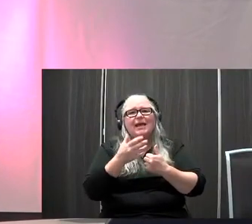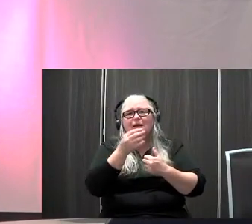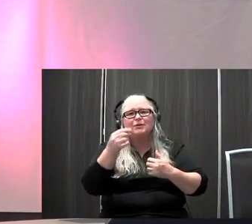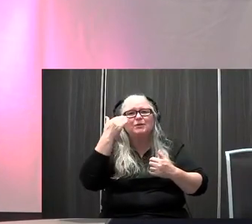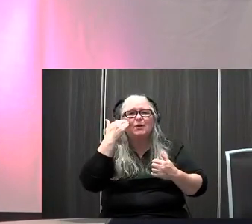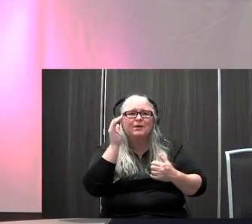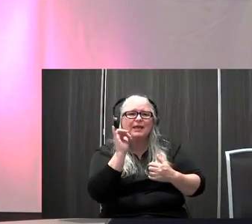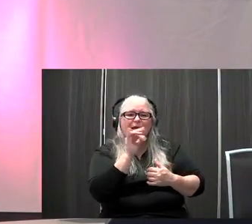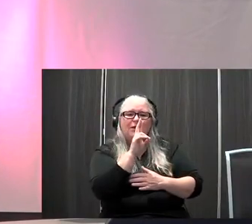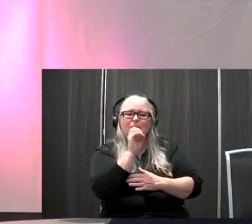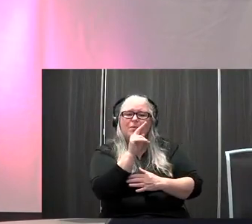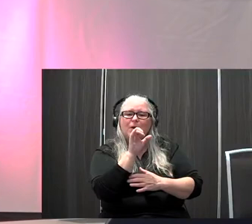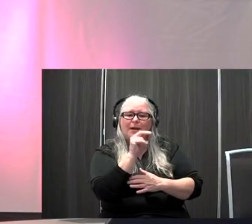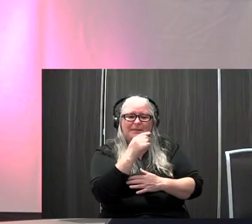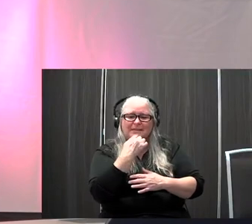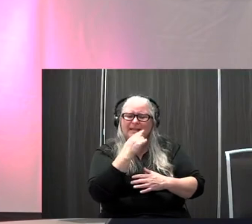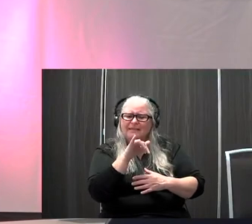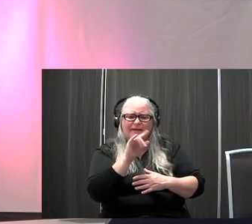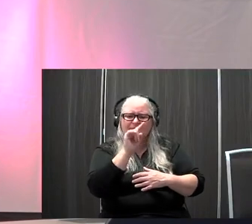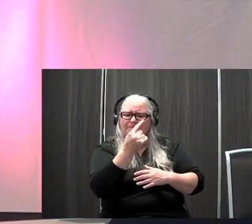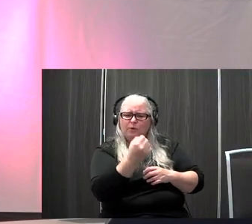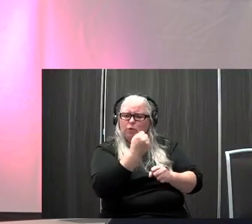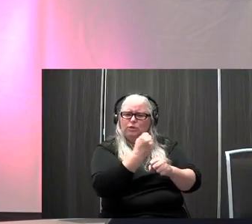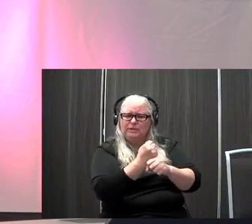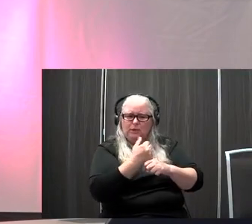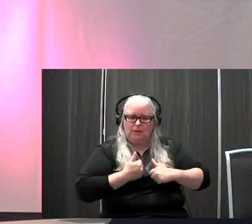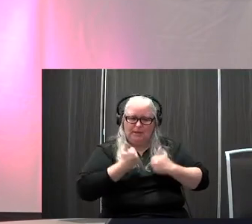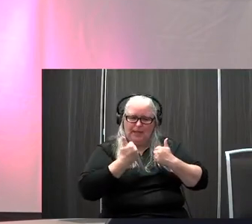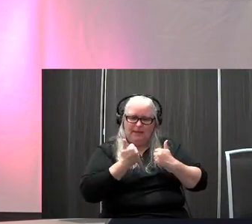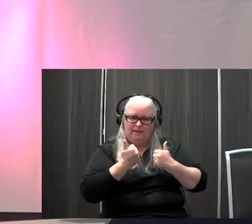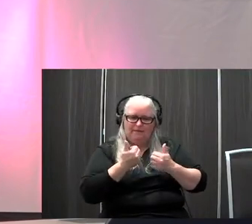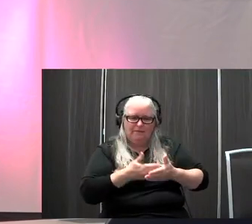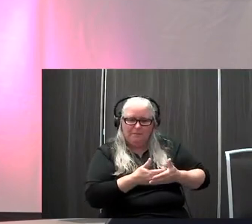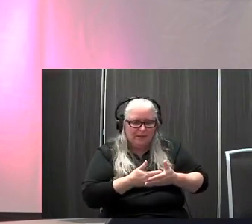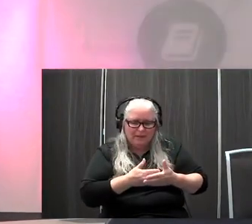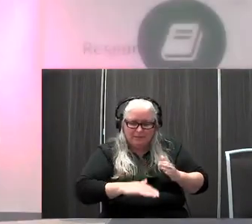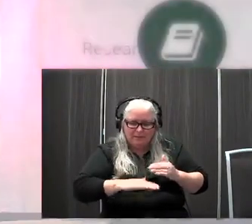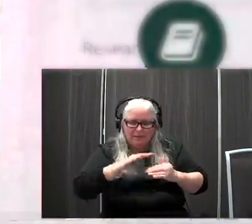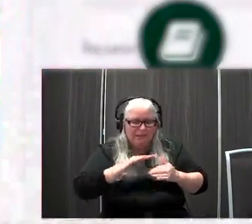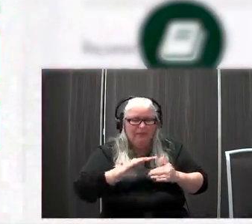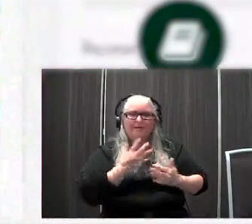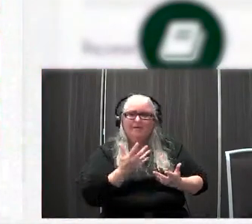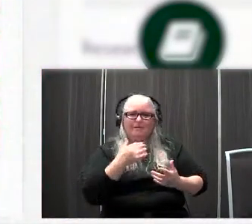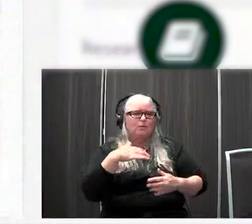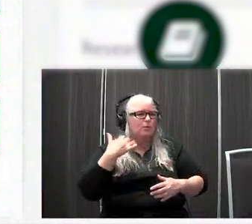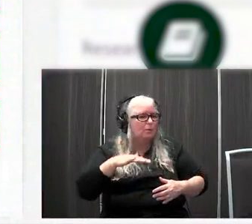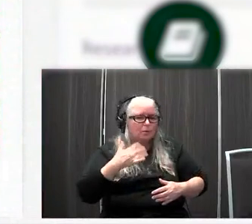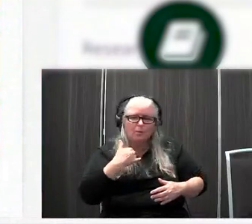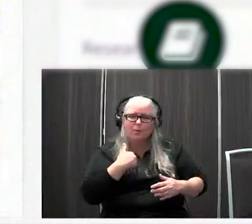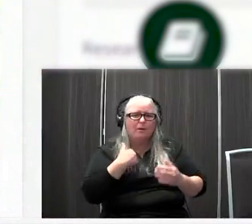like Robin said, that first year of life is so medically complex. And so it's understandable that